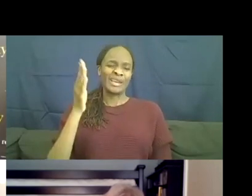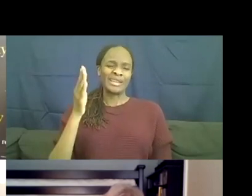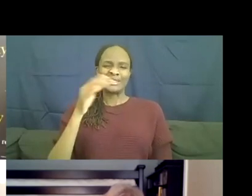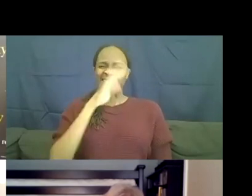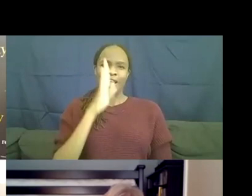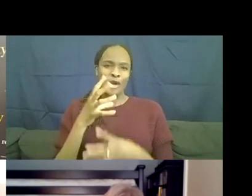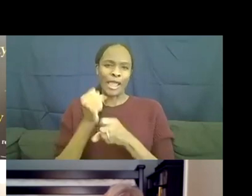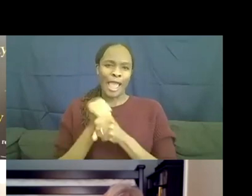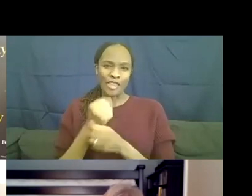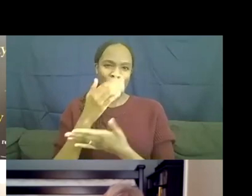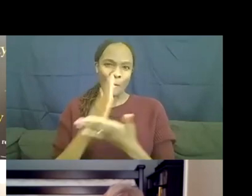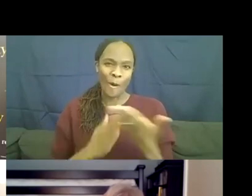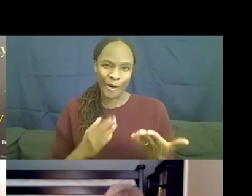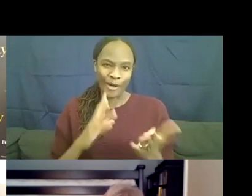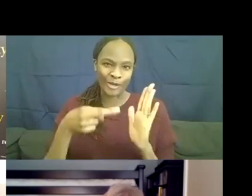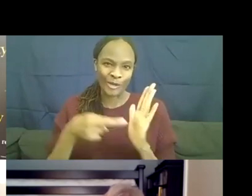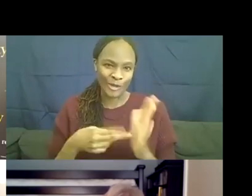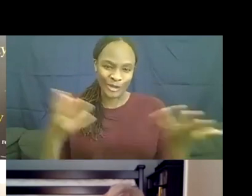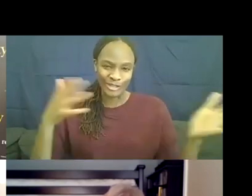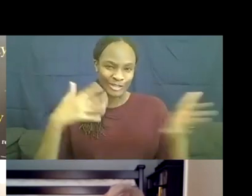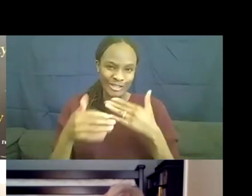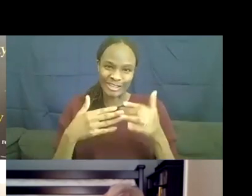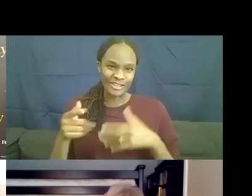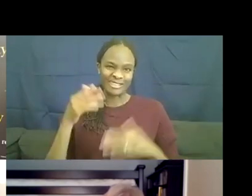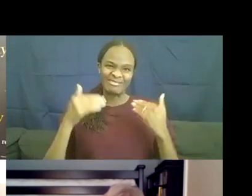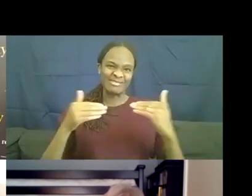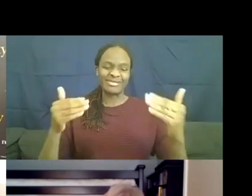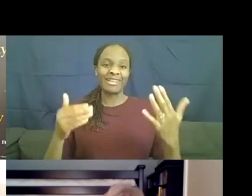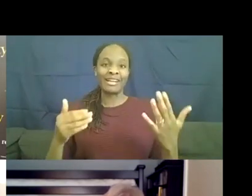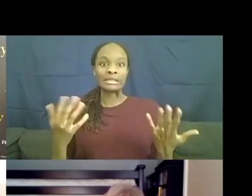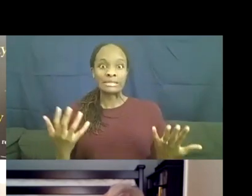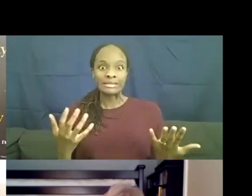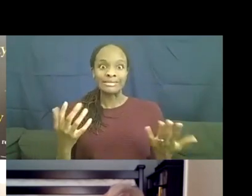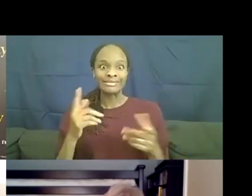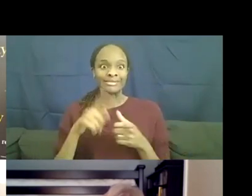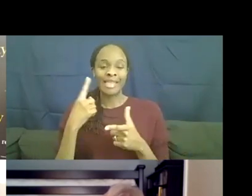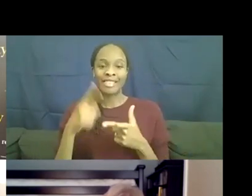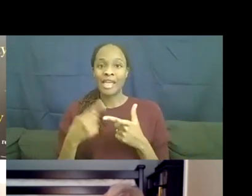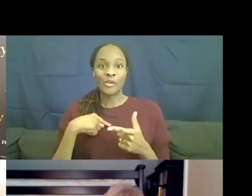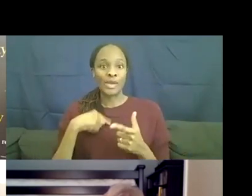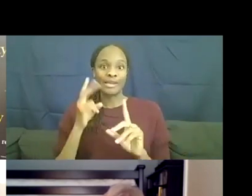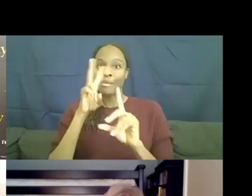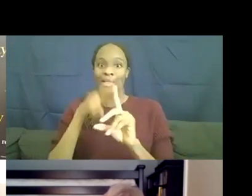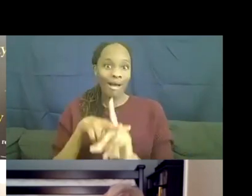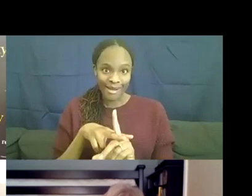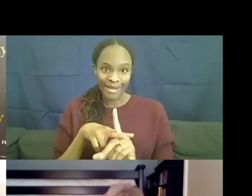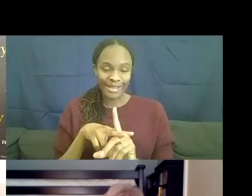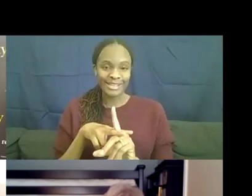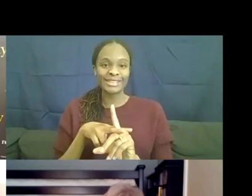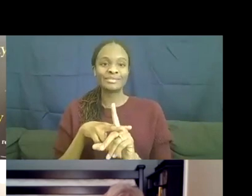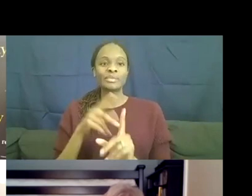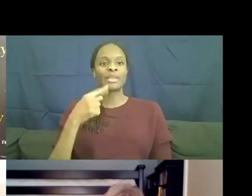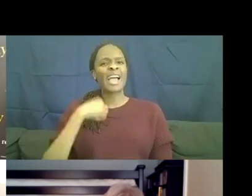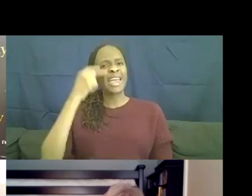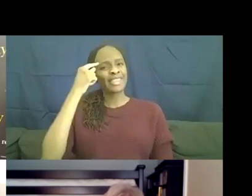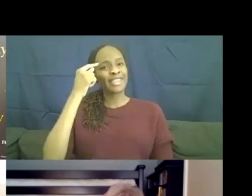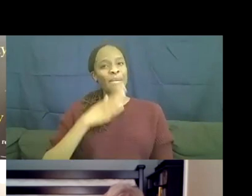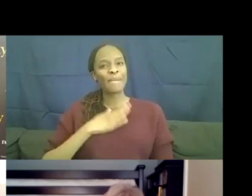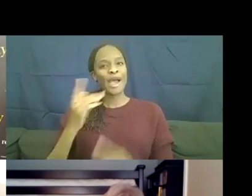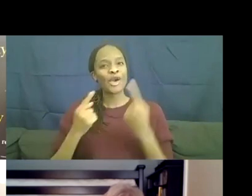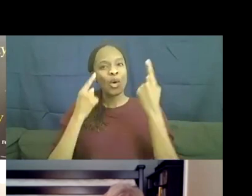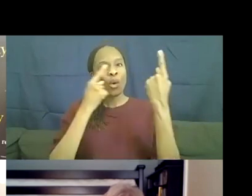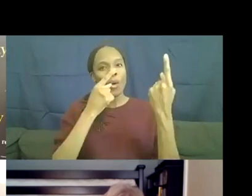for it. And before you know it, we applied for it. And I think my goal basically